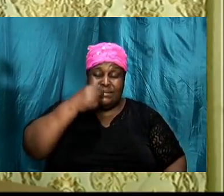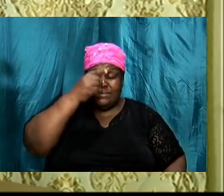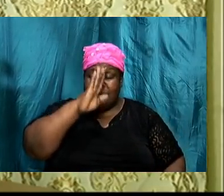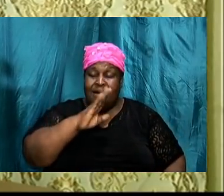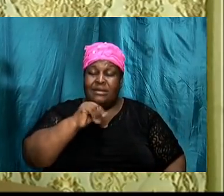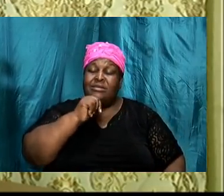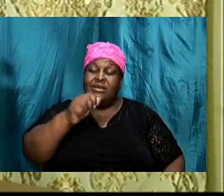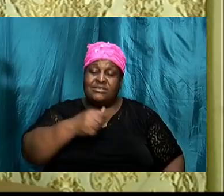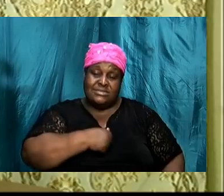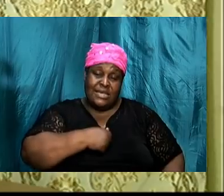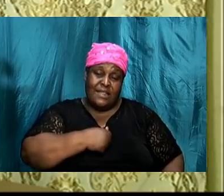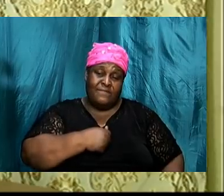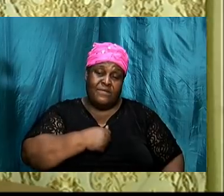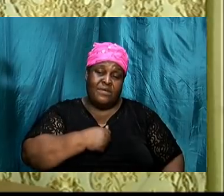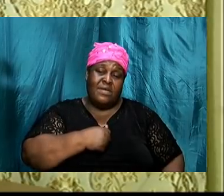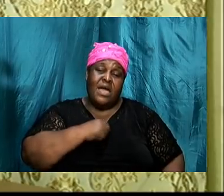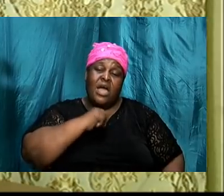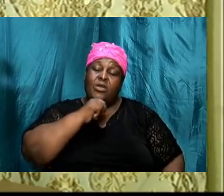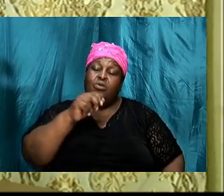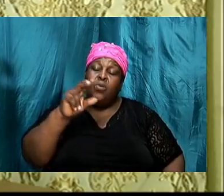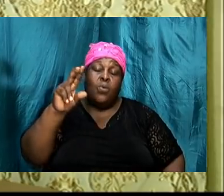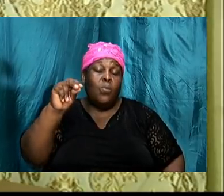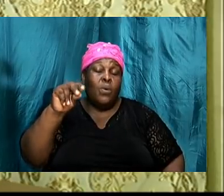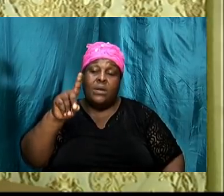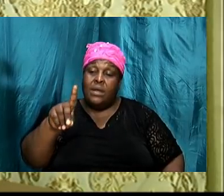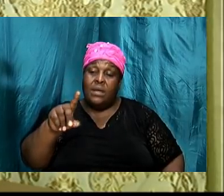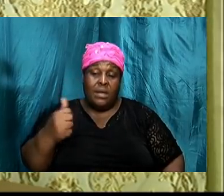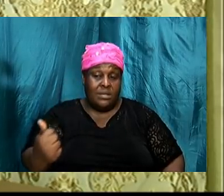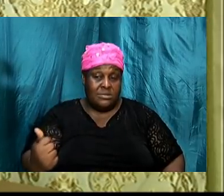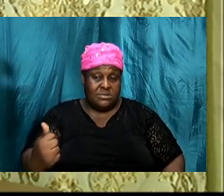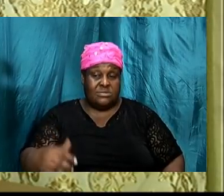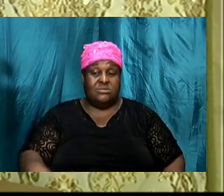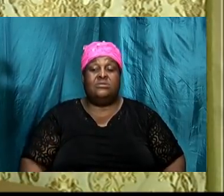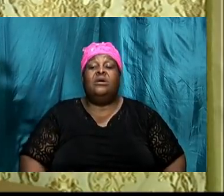and not anyone else amen and now we are saying